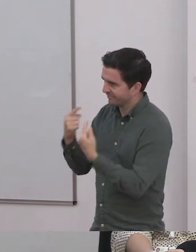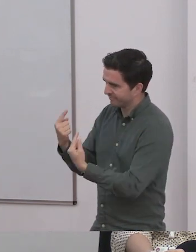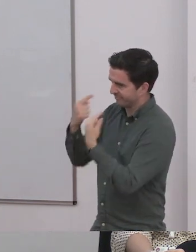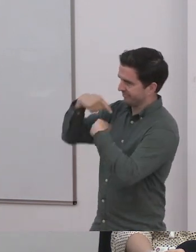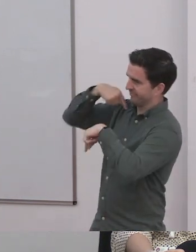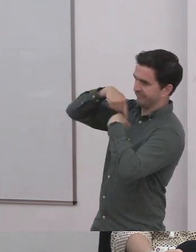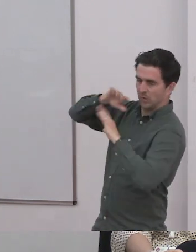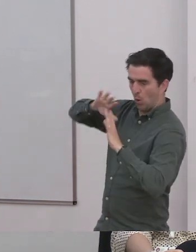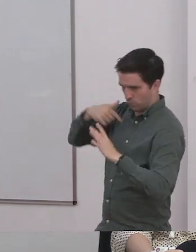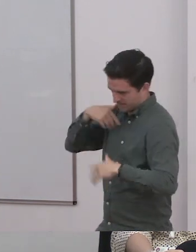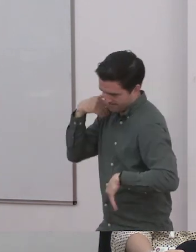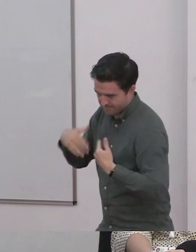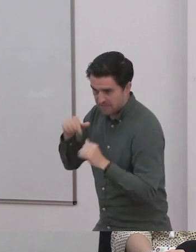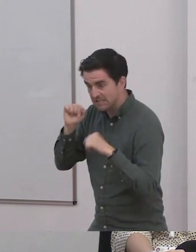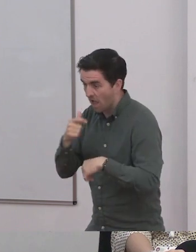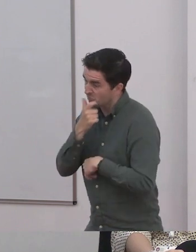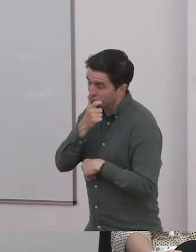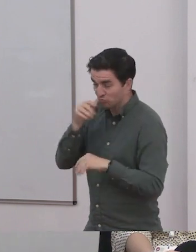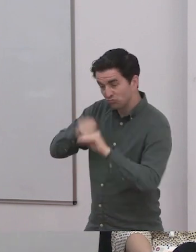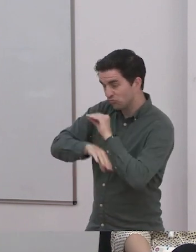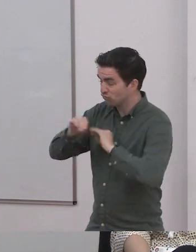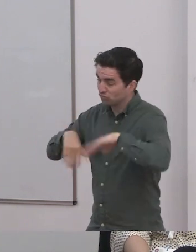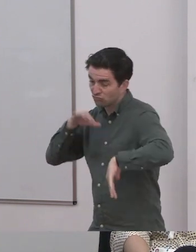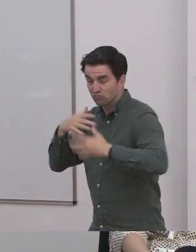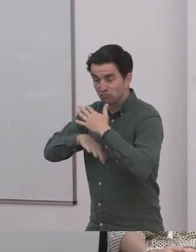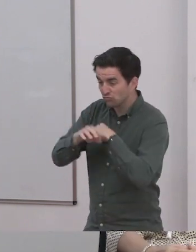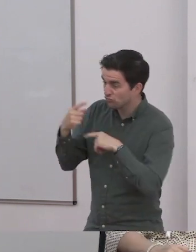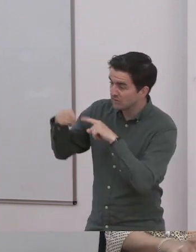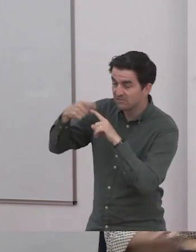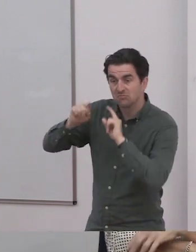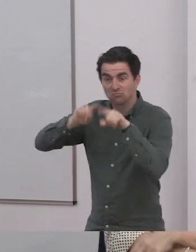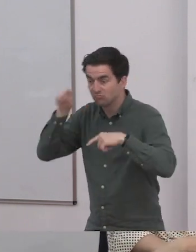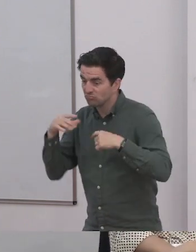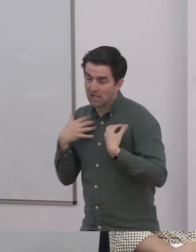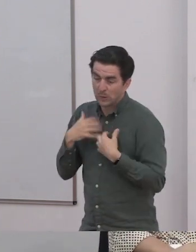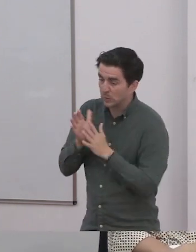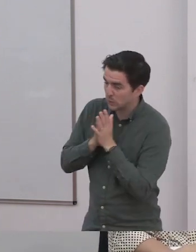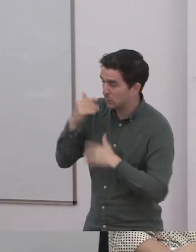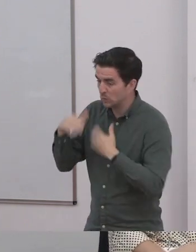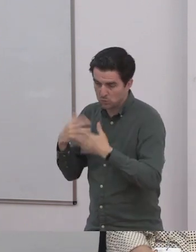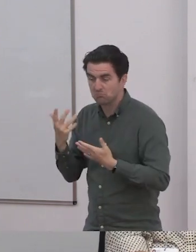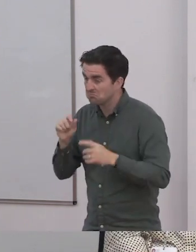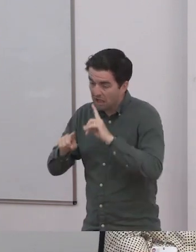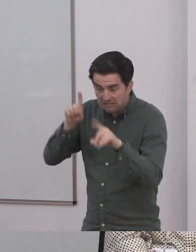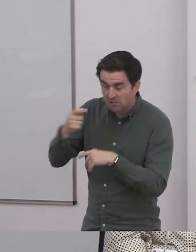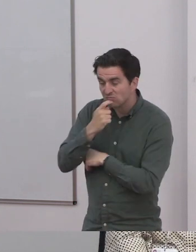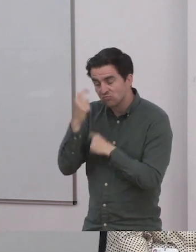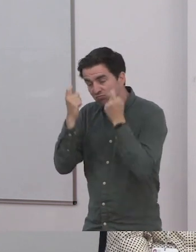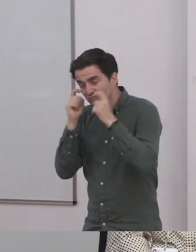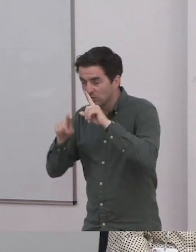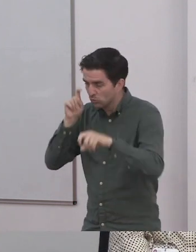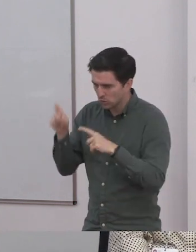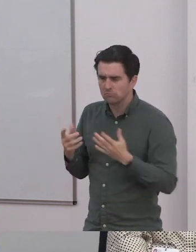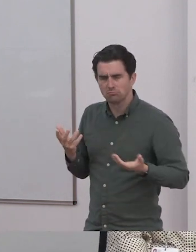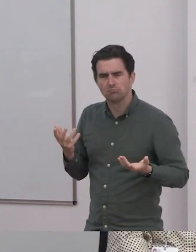I guess also from the parenting perspective, if I can quote John Holt. Because John Holt was the founder of unschooling. He was a